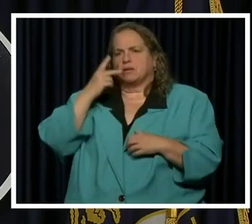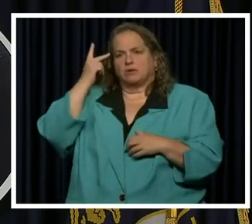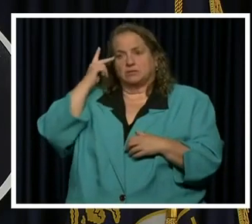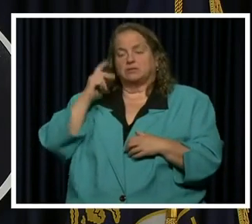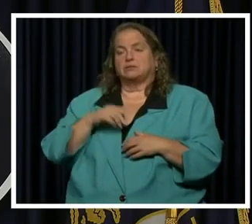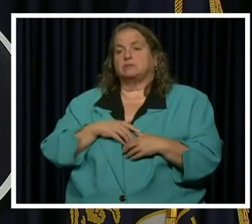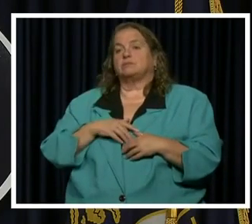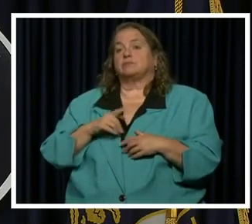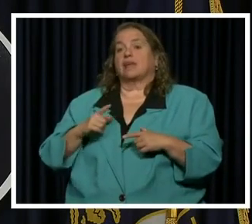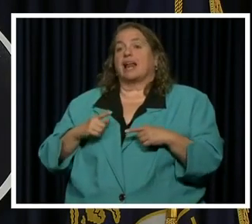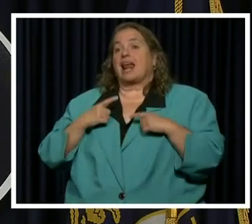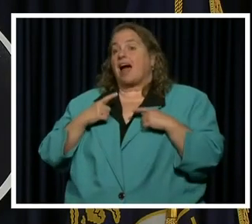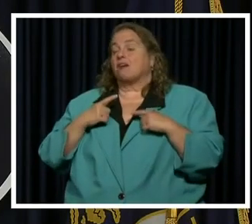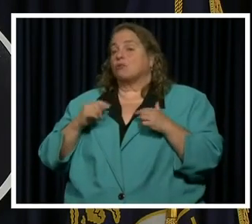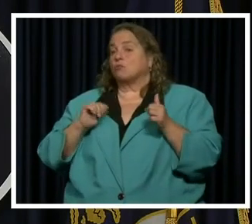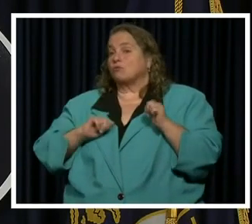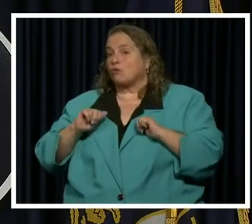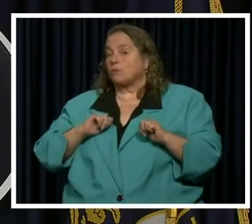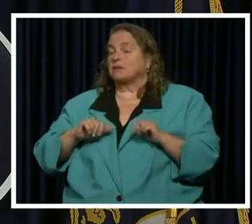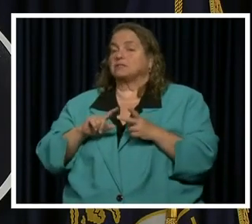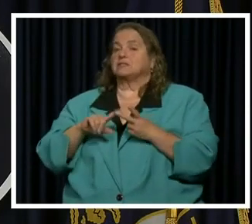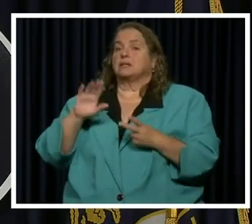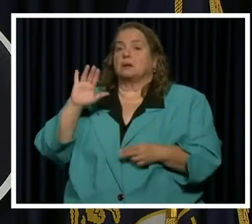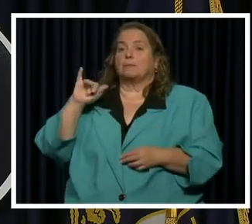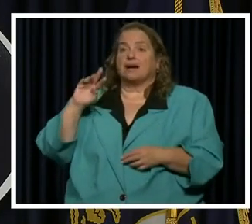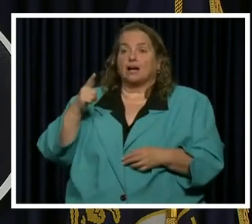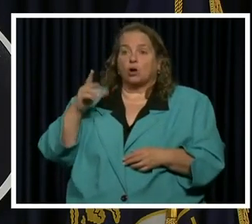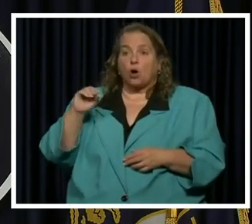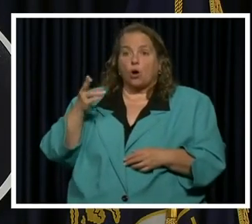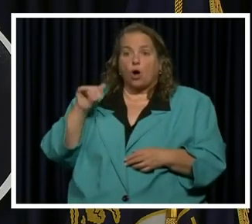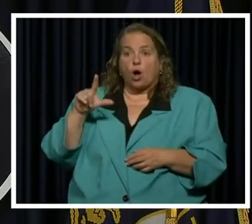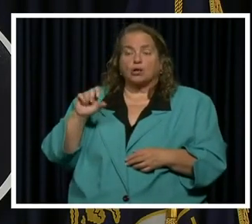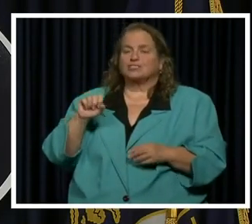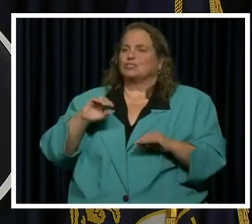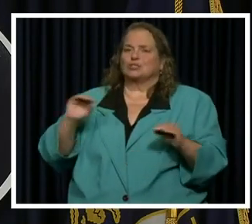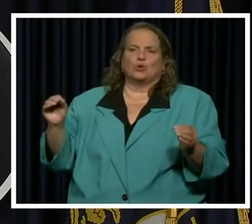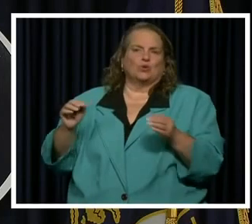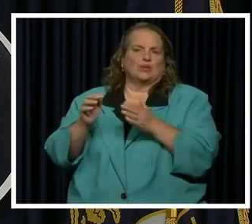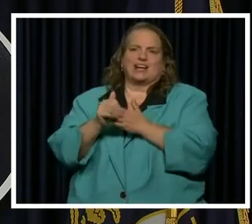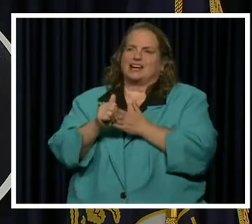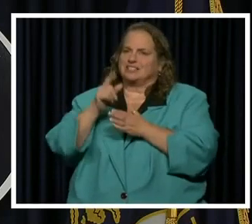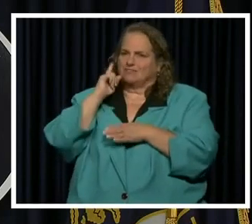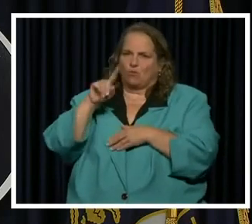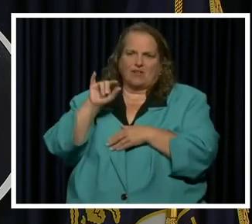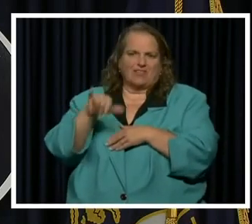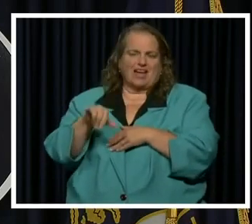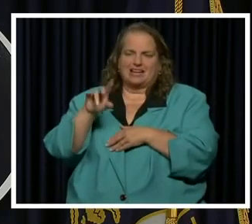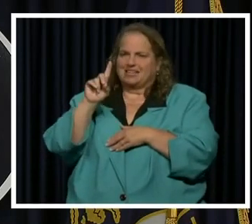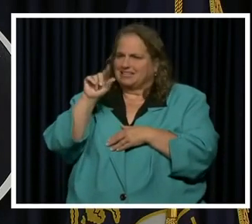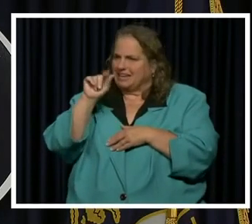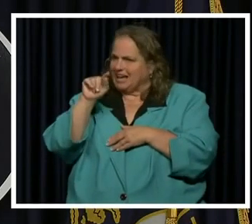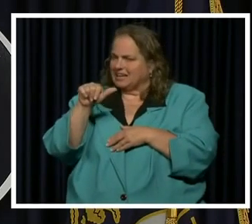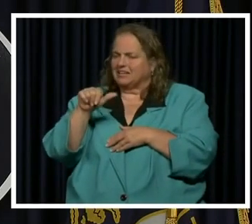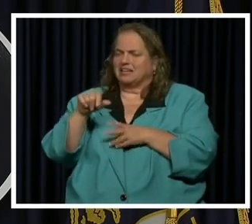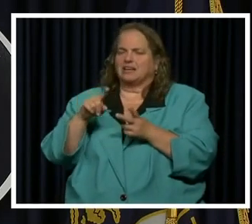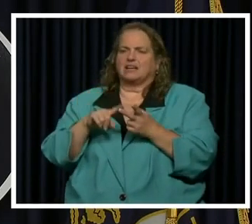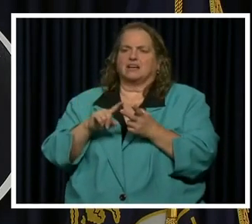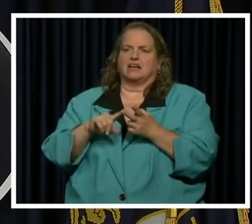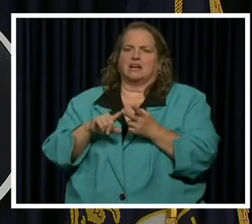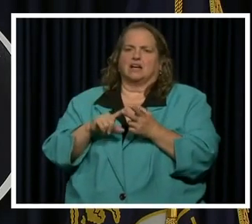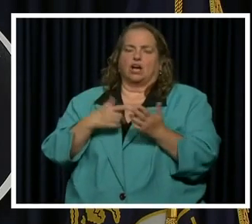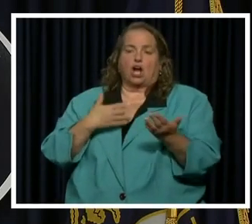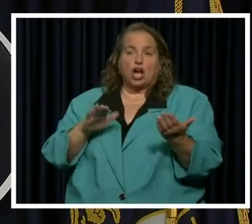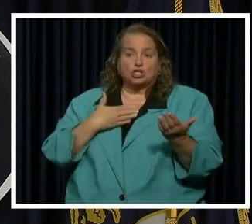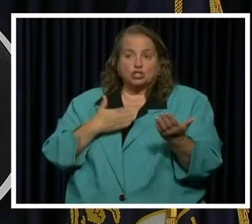performances, bingo halls. Um, no guidance out yet. No date out yet. Concerts.